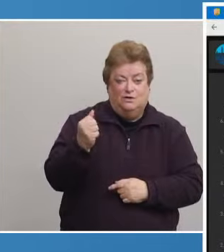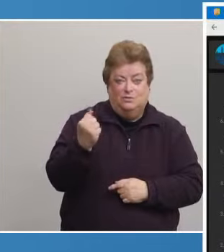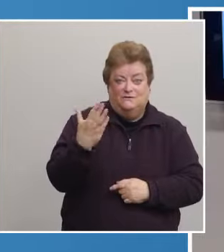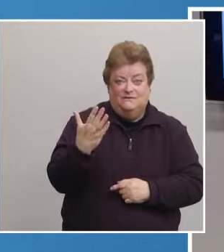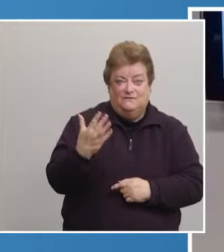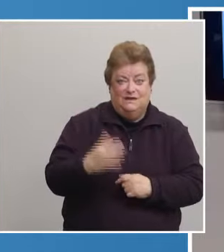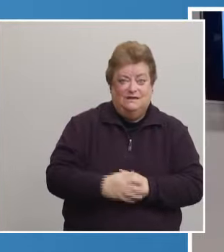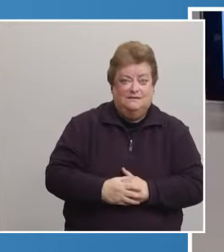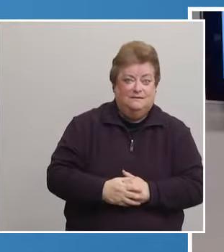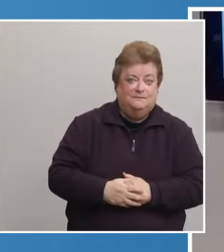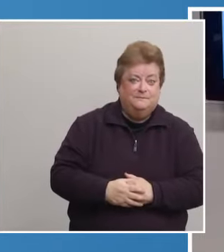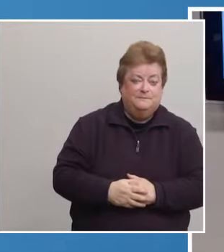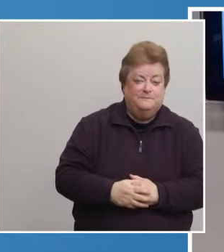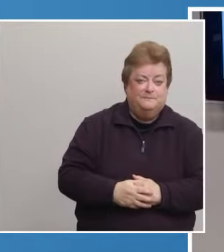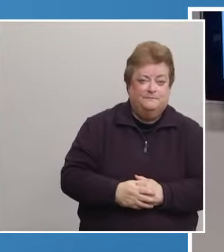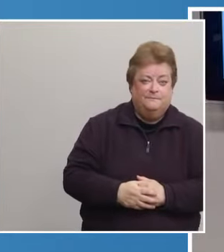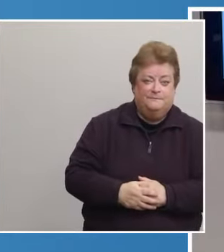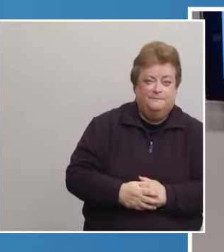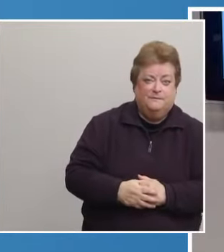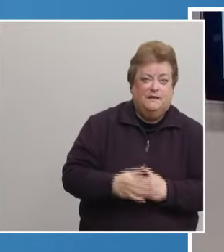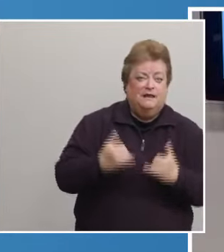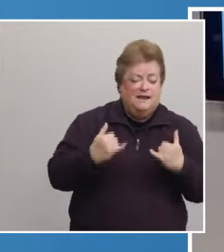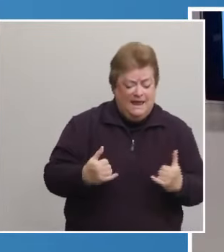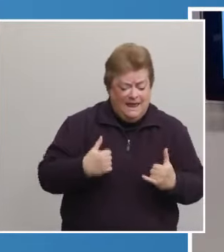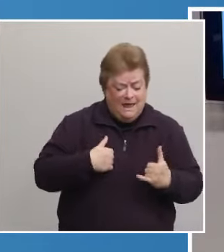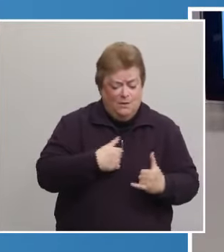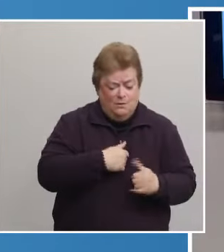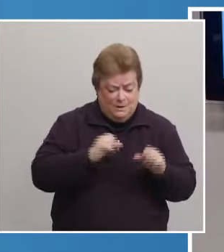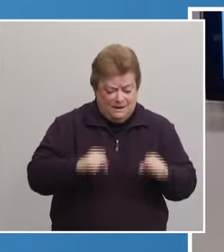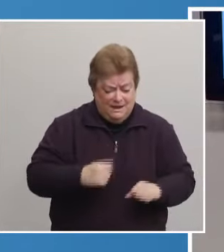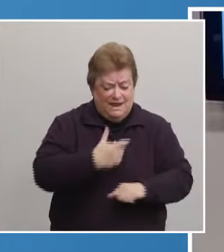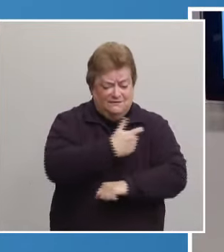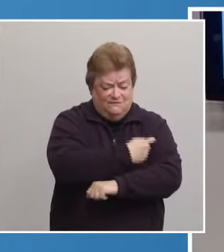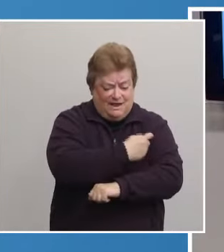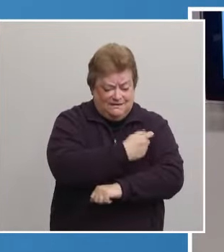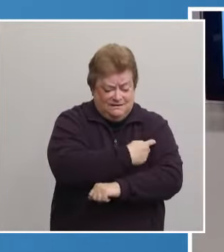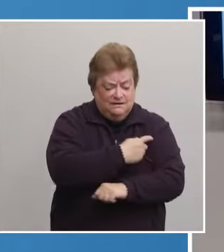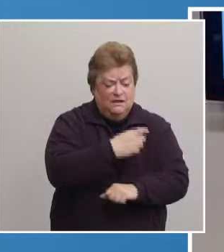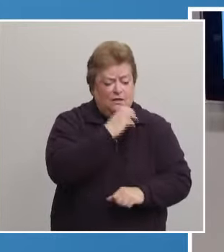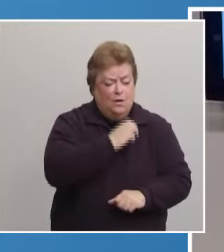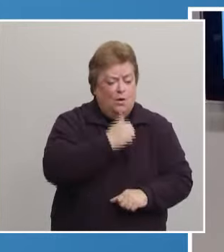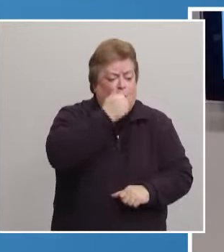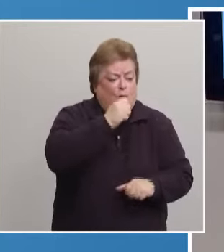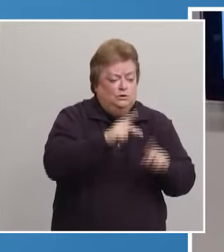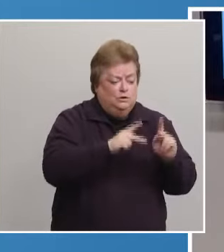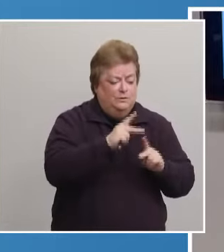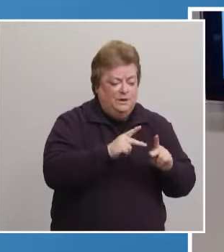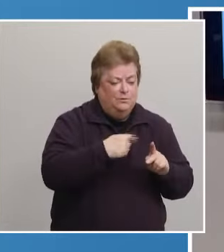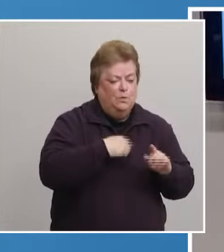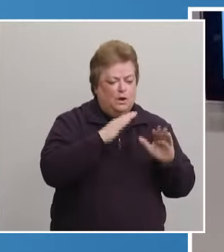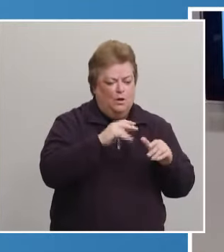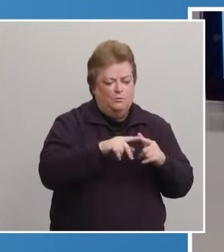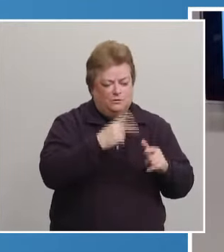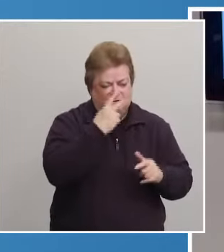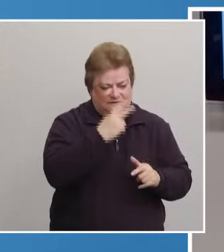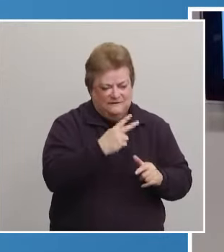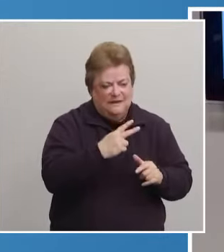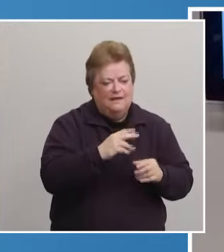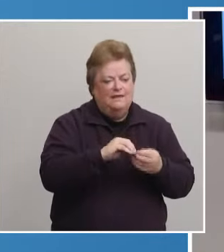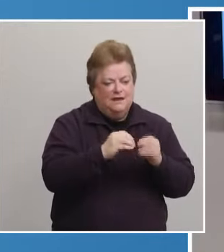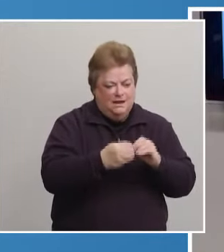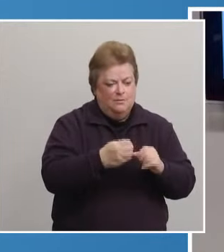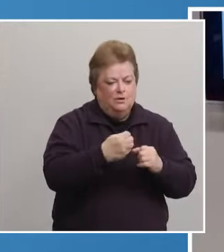15th. As we are now able to vaccine more older adults, we hope to continue to see a decline in